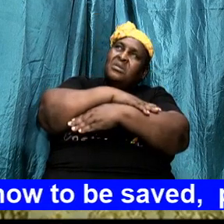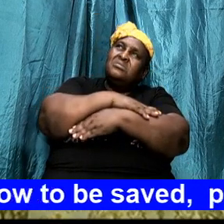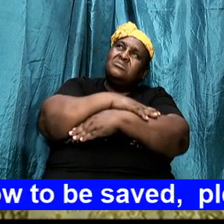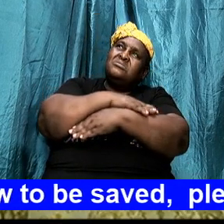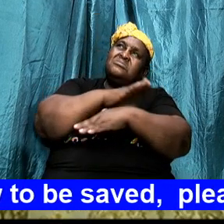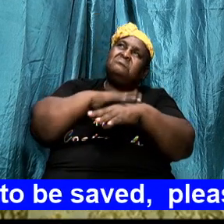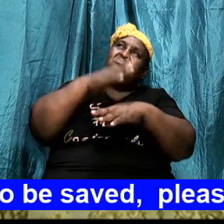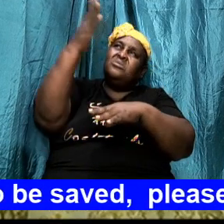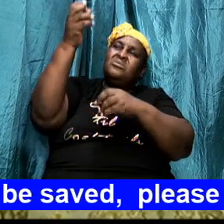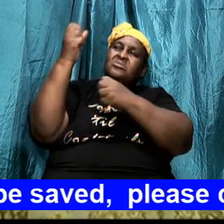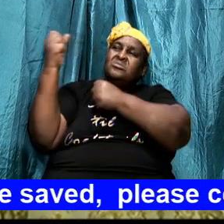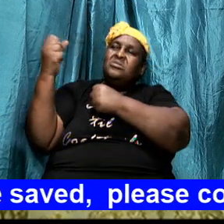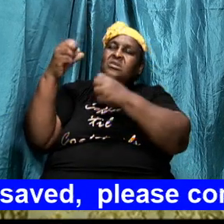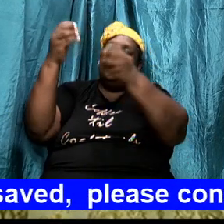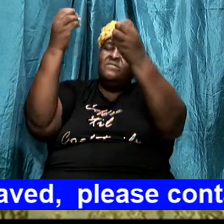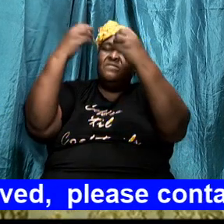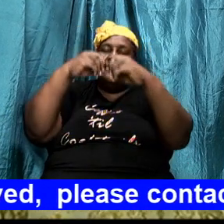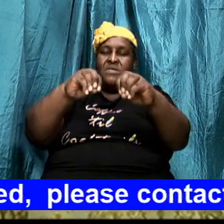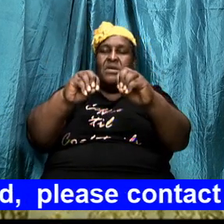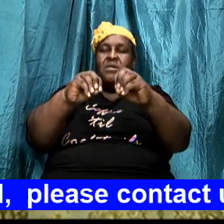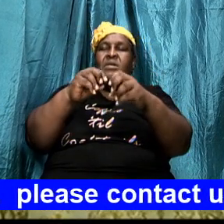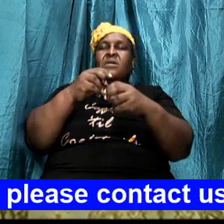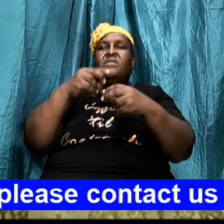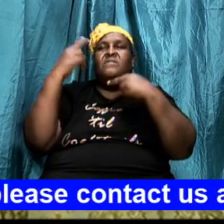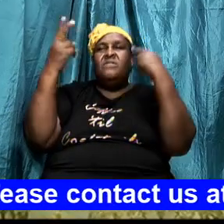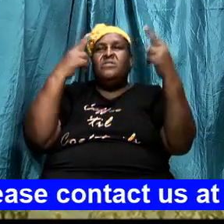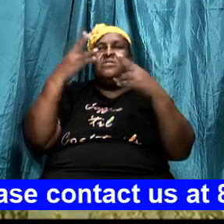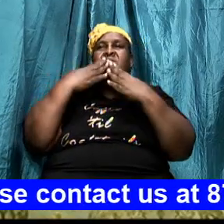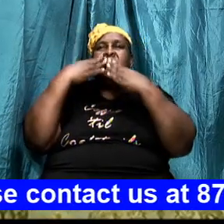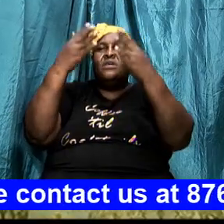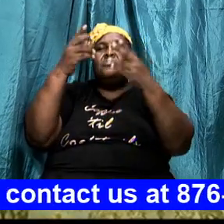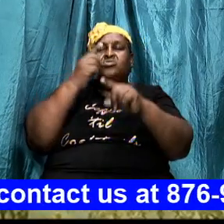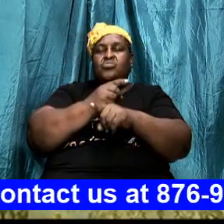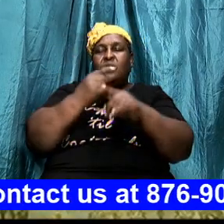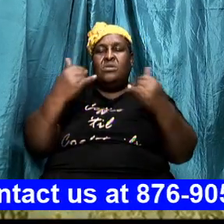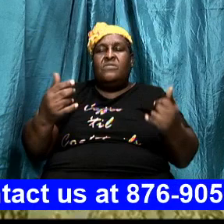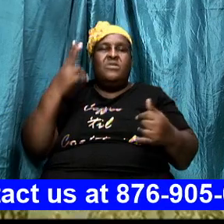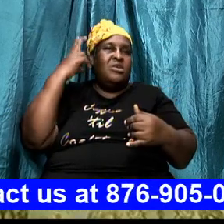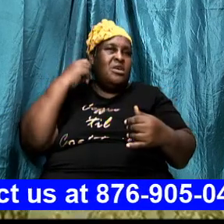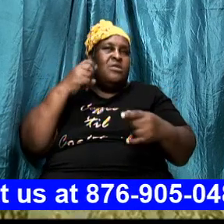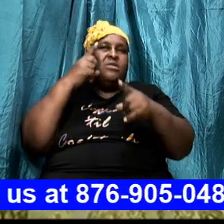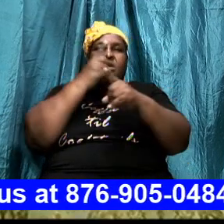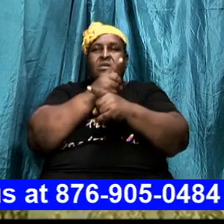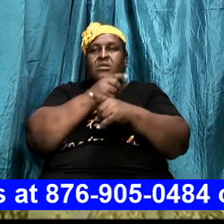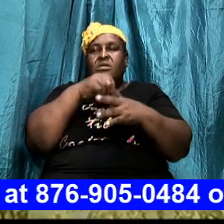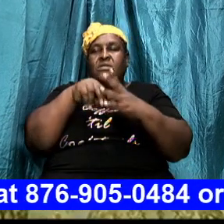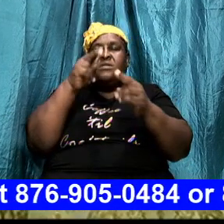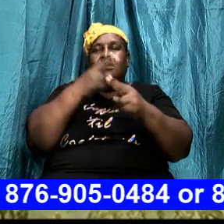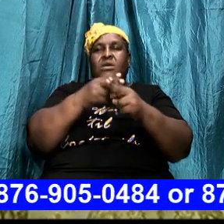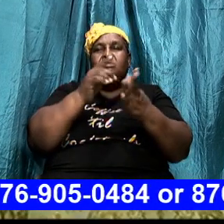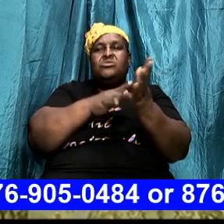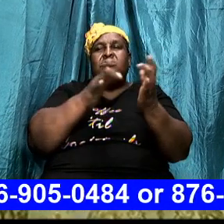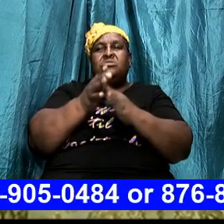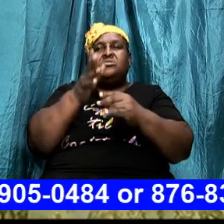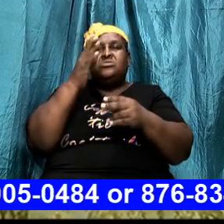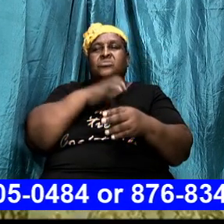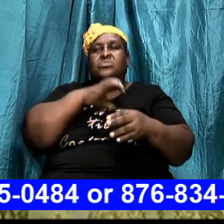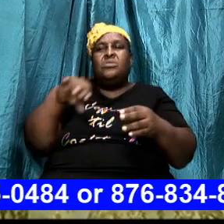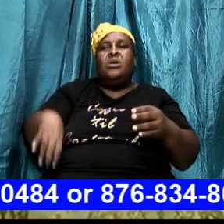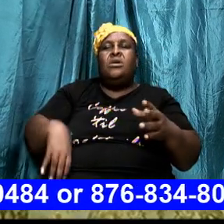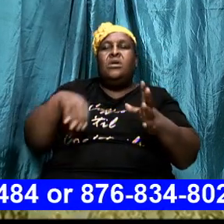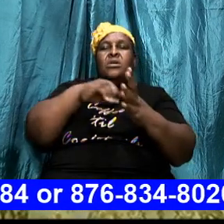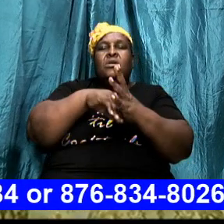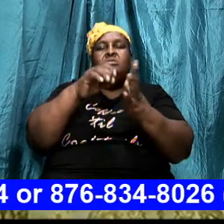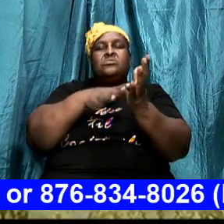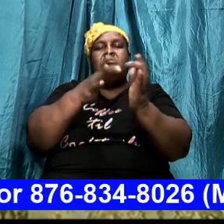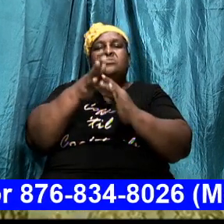victory we give you thanks right now for hearing and answering in the name of Jesus Christ in Jesus